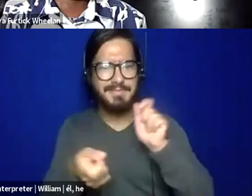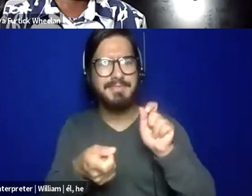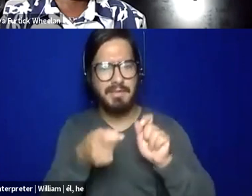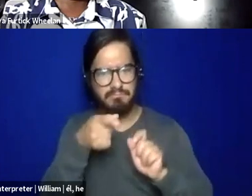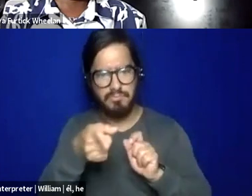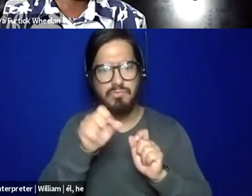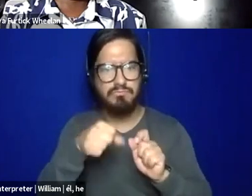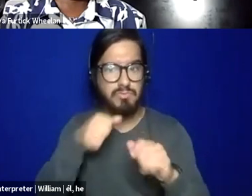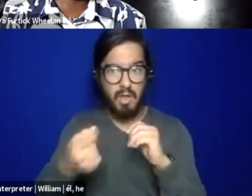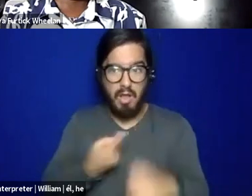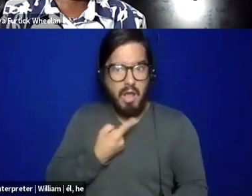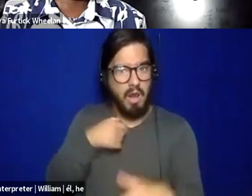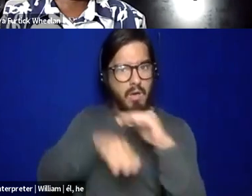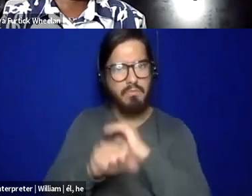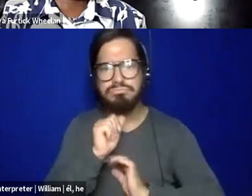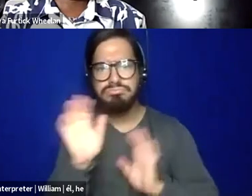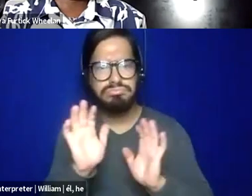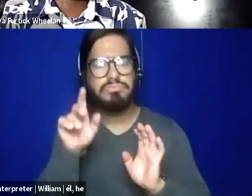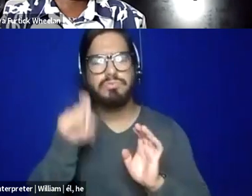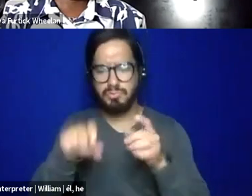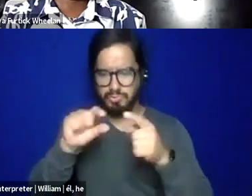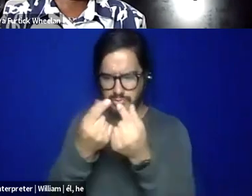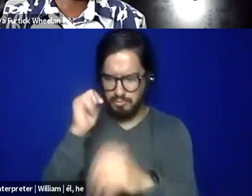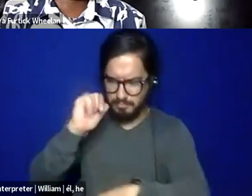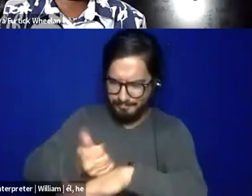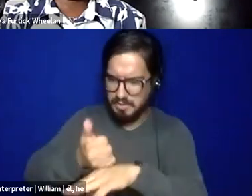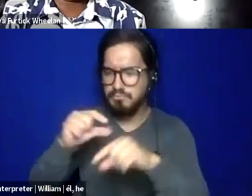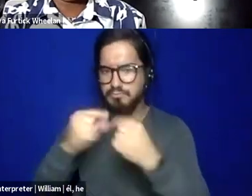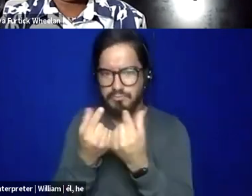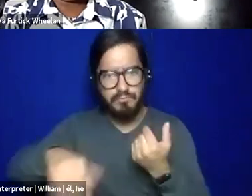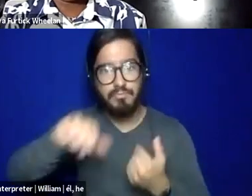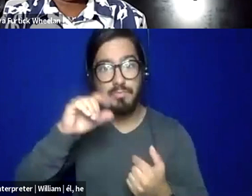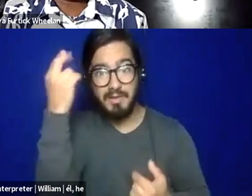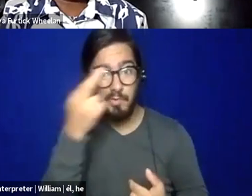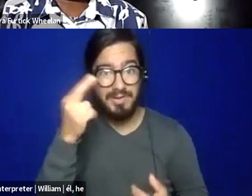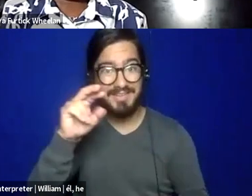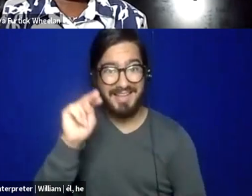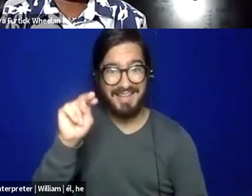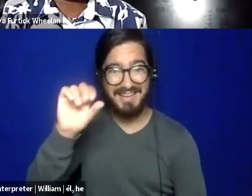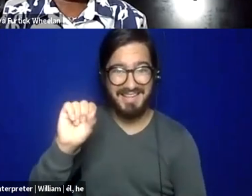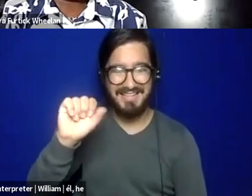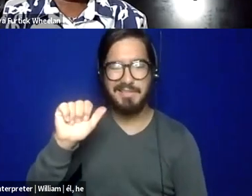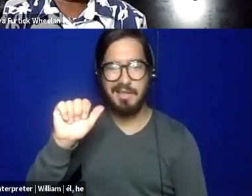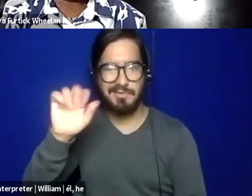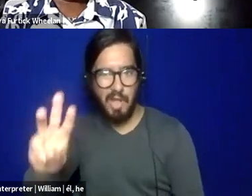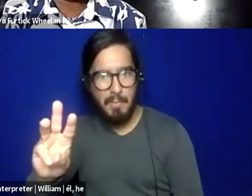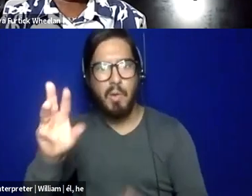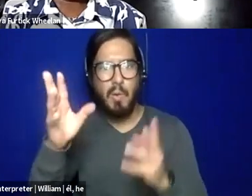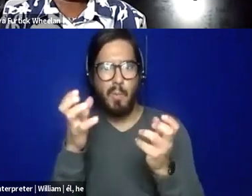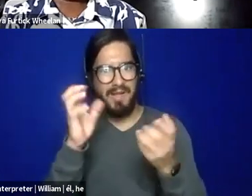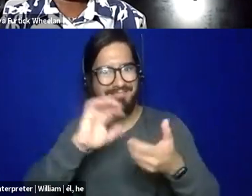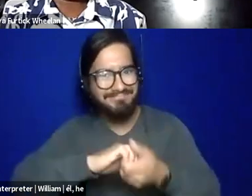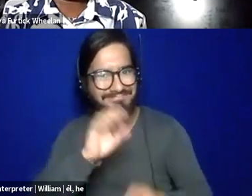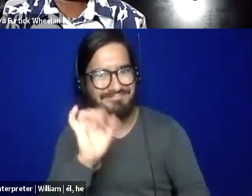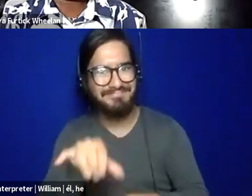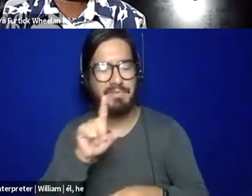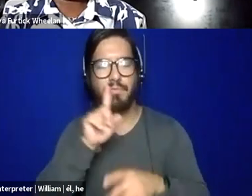can build, um, a group around you. That's what NAASW, what we're trying to do together is kind of, uh, bound, bind ourselves